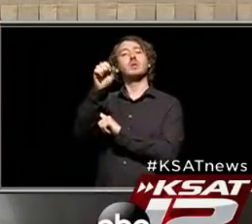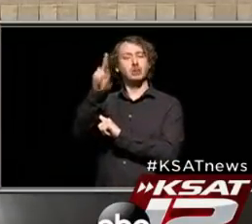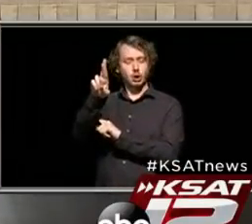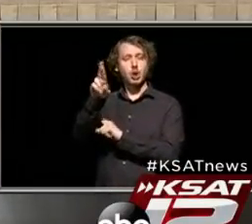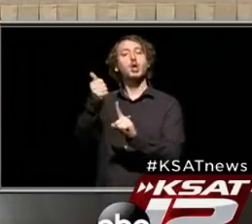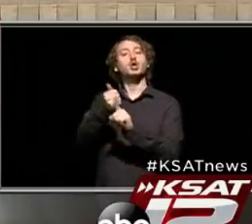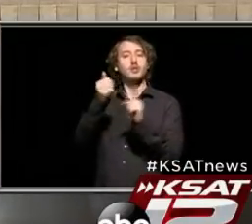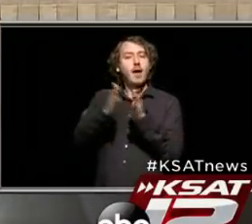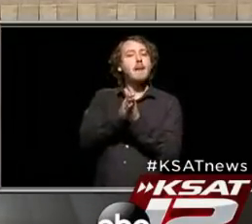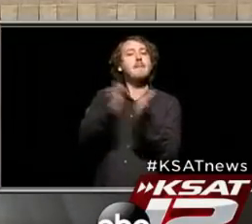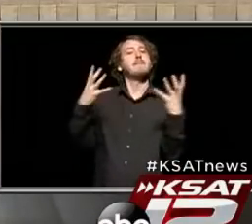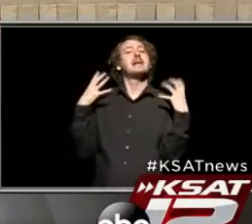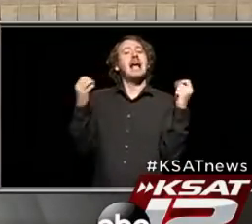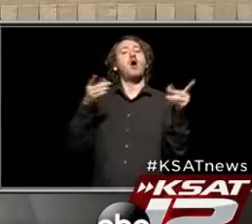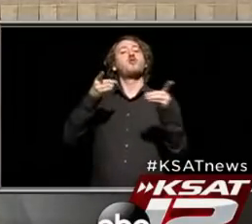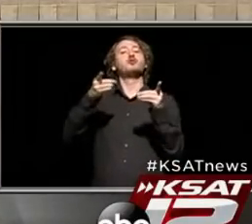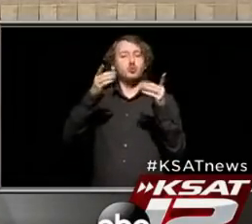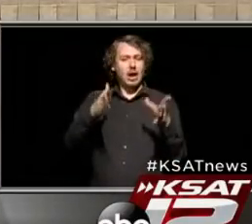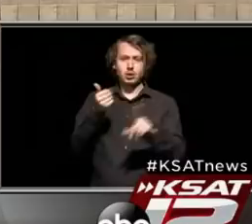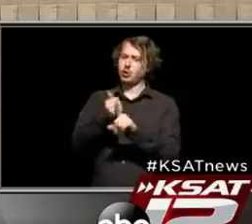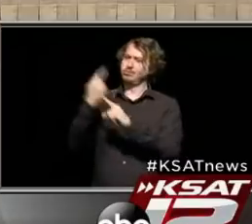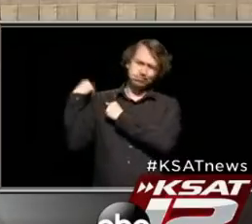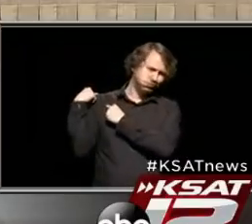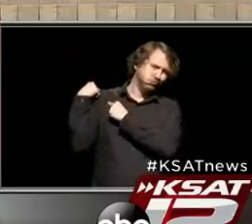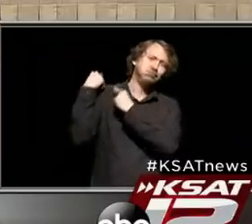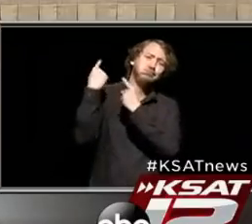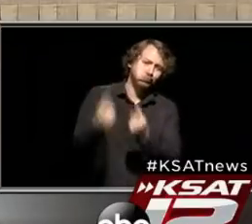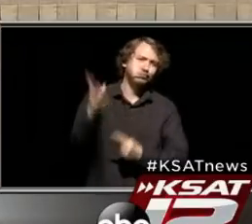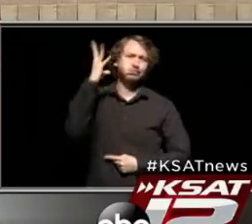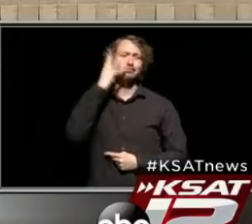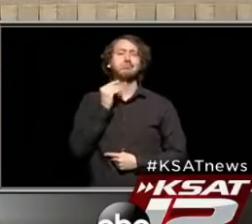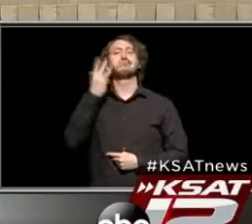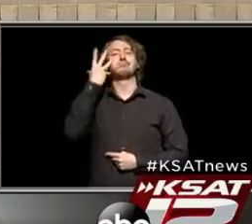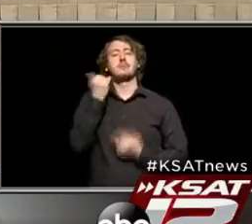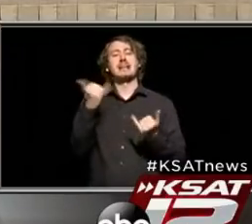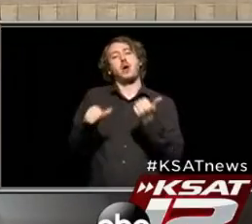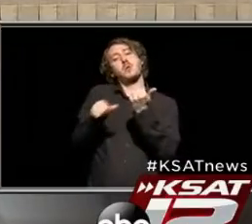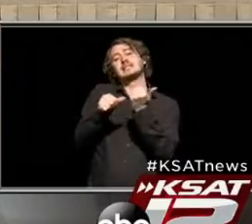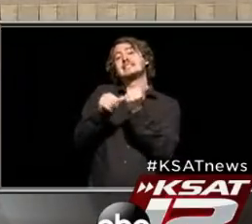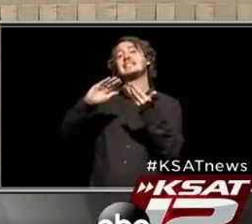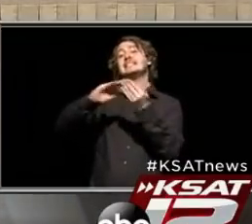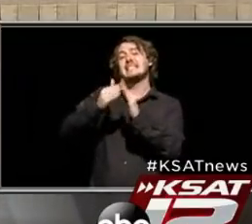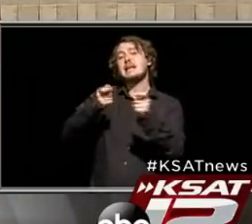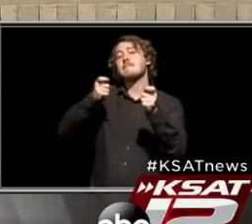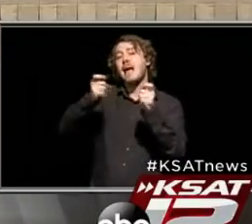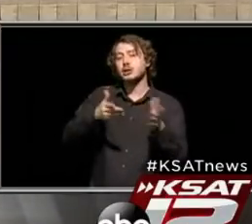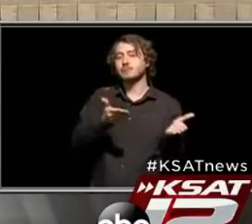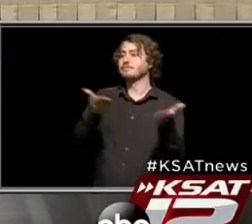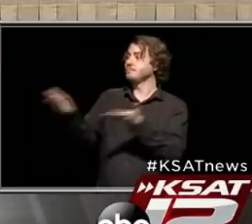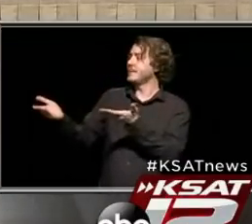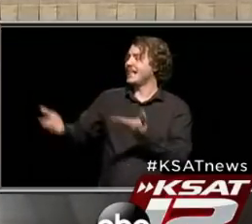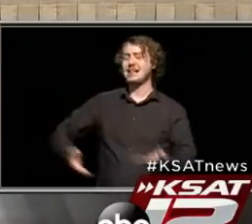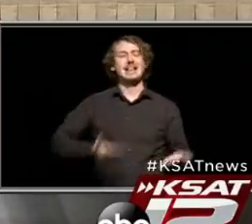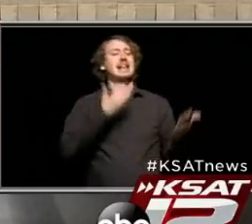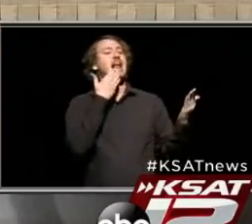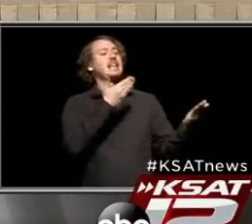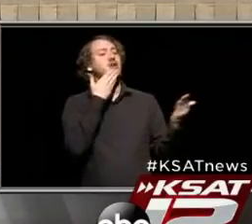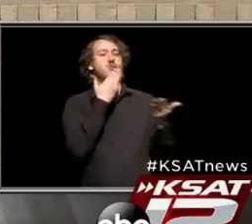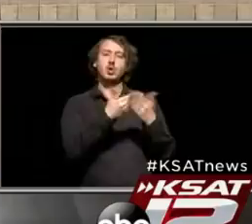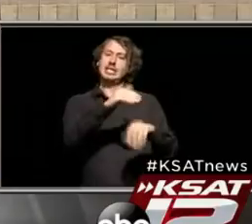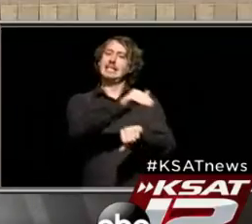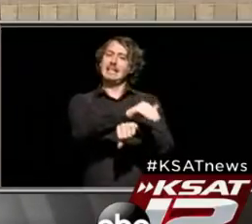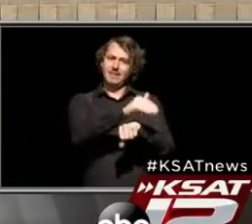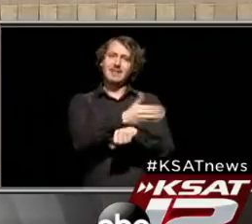someone who's spent a career in this kind of research, and now our assistant city manager. Colleen, go ahead. Thank you. Thank you. Good evening,